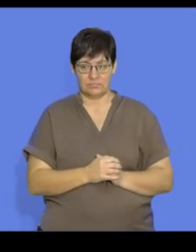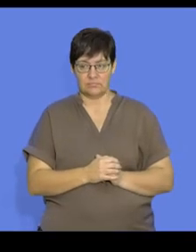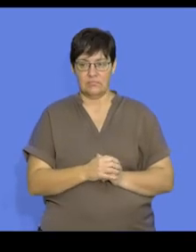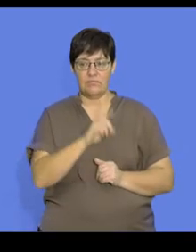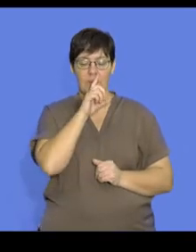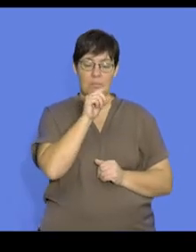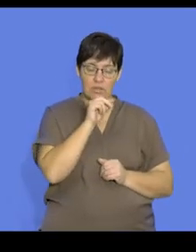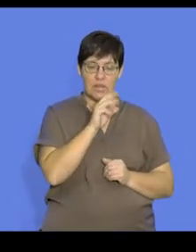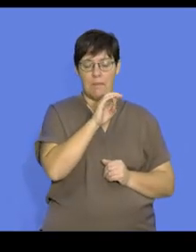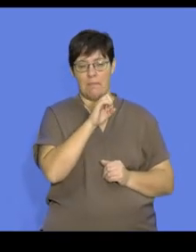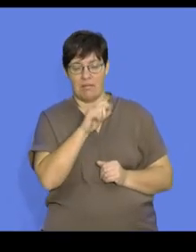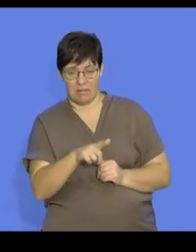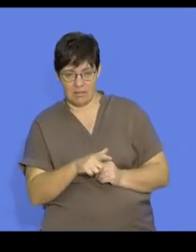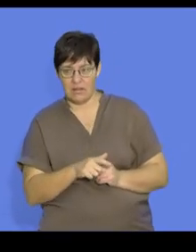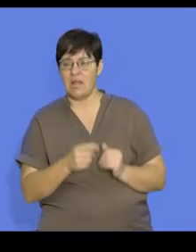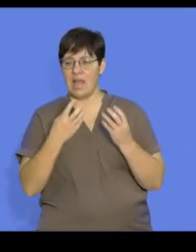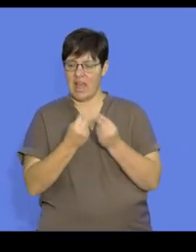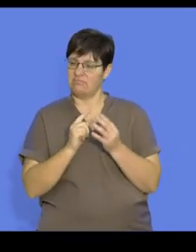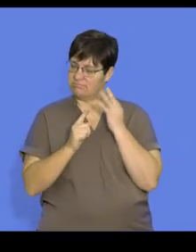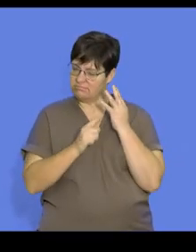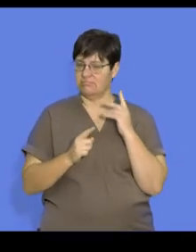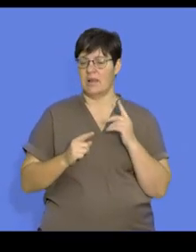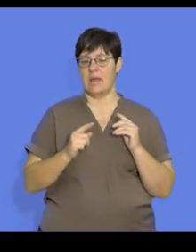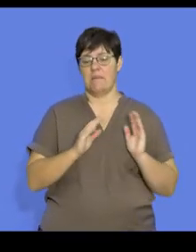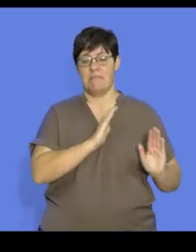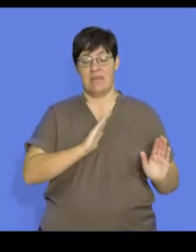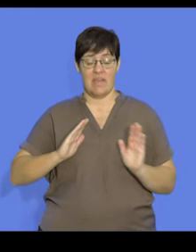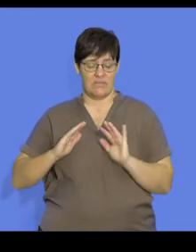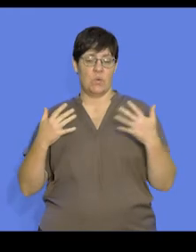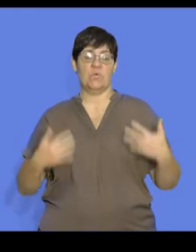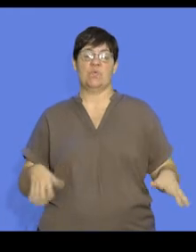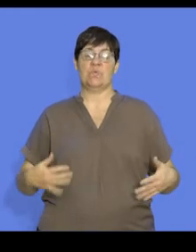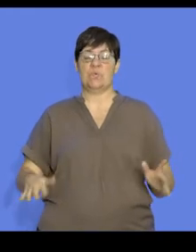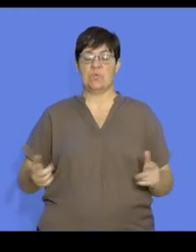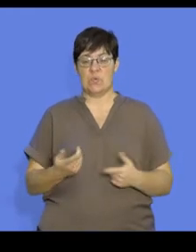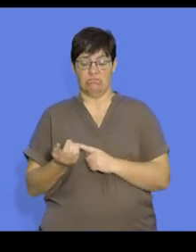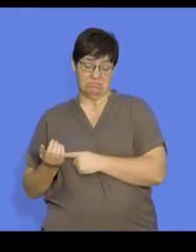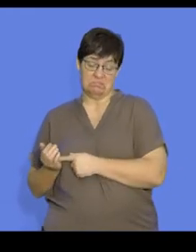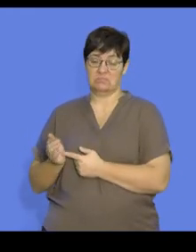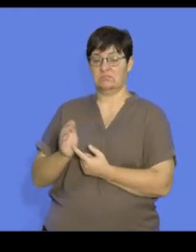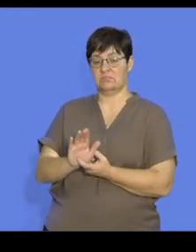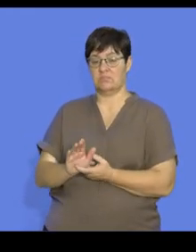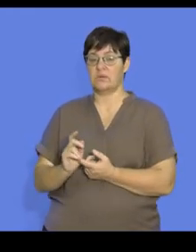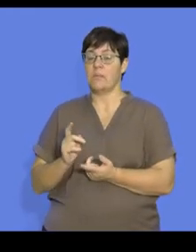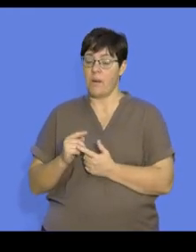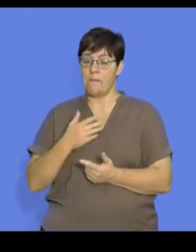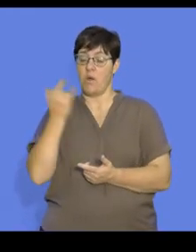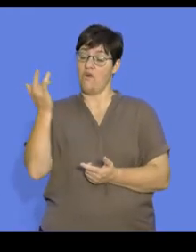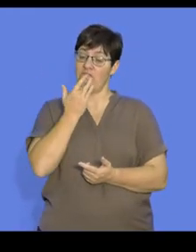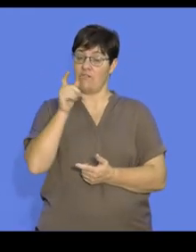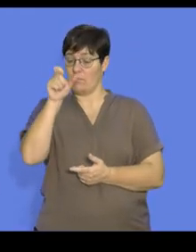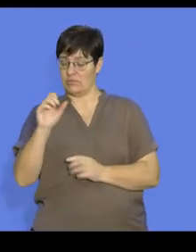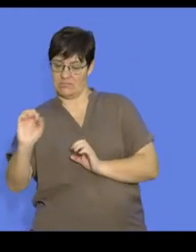Birds and mammals often have elaborate courtship behaviours, and they display, which often attracts the most